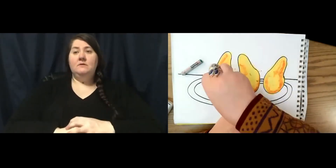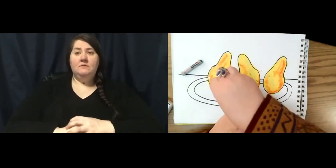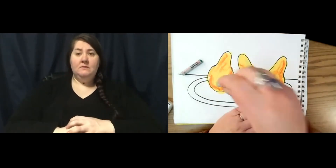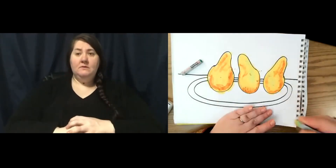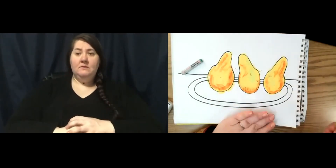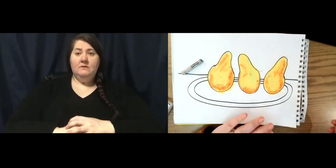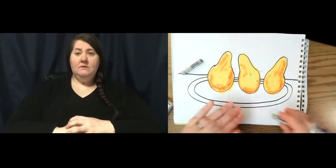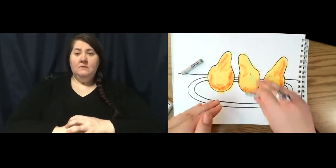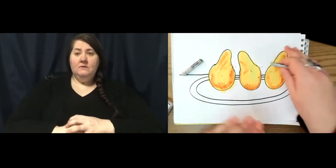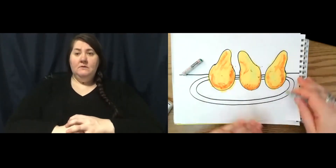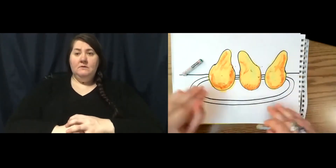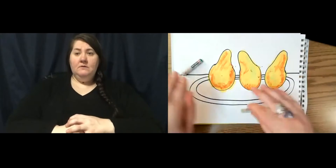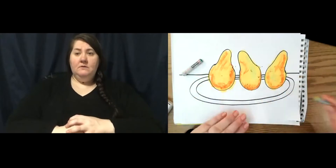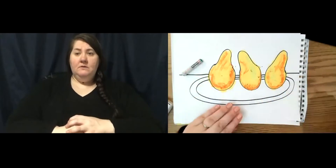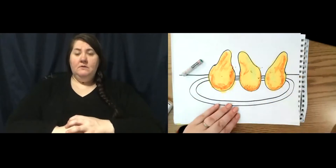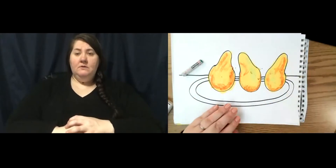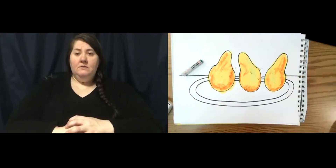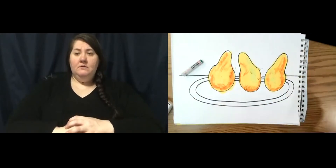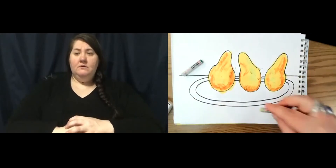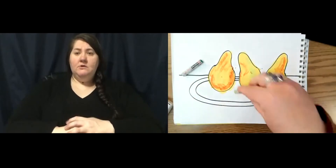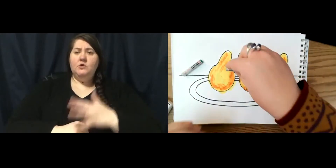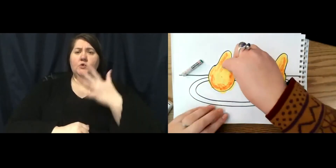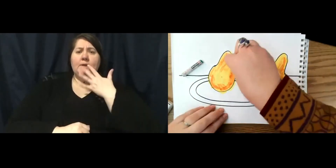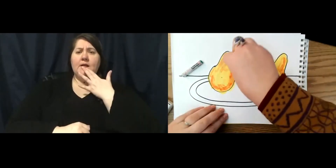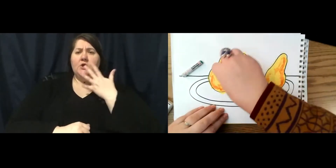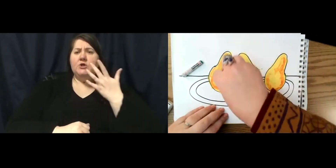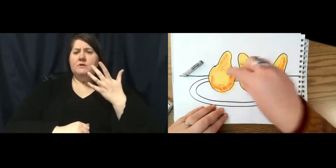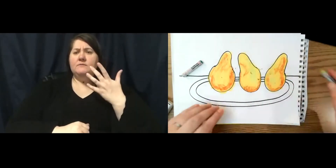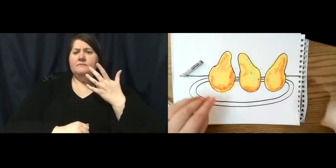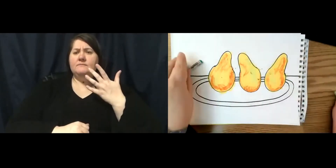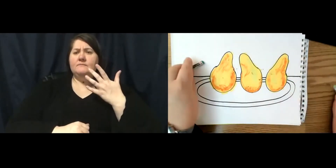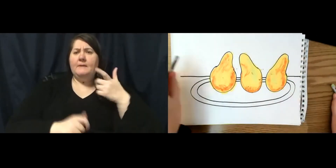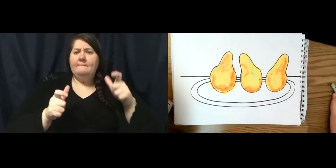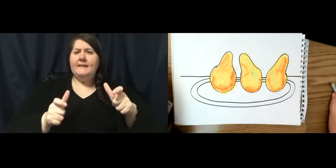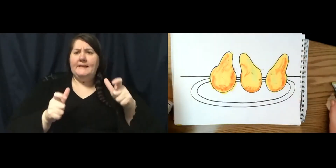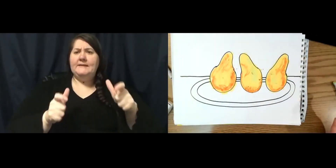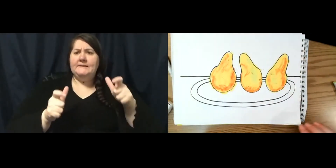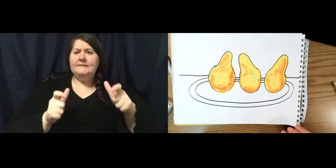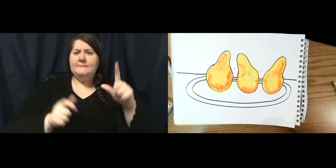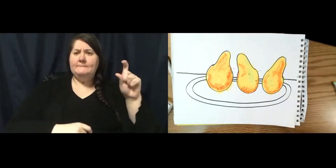And then what color do we think we want to have our plate or background?